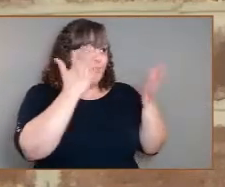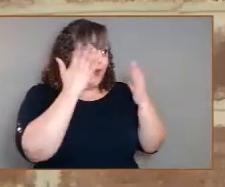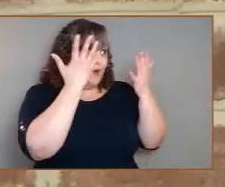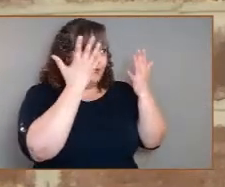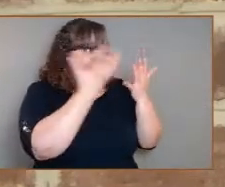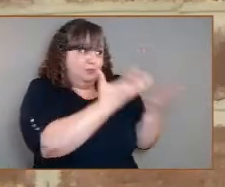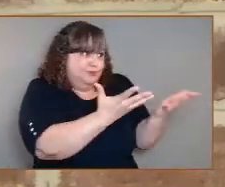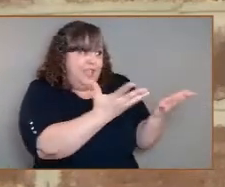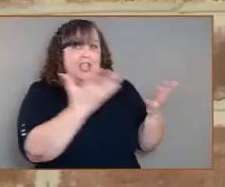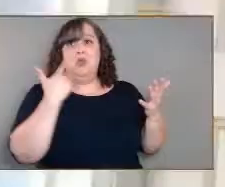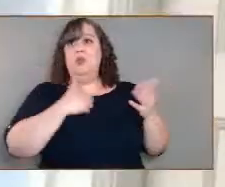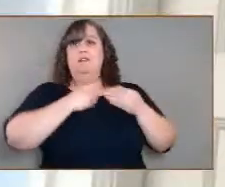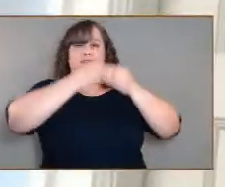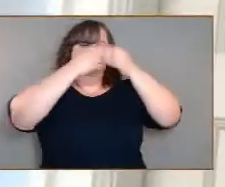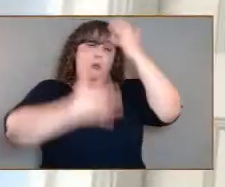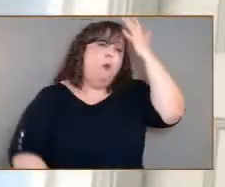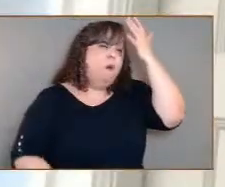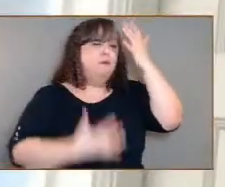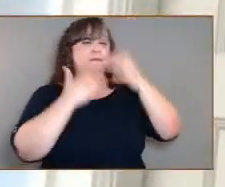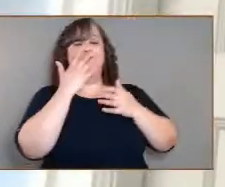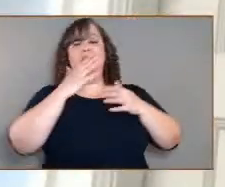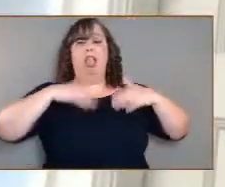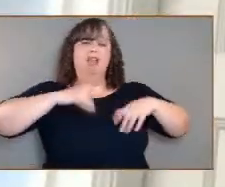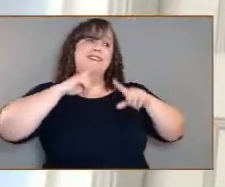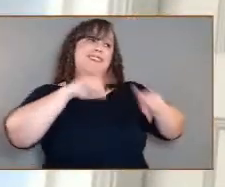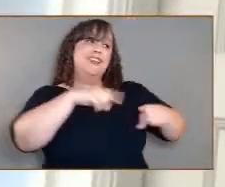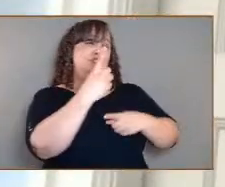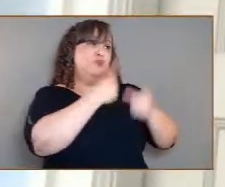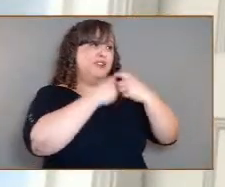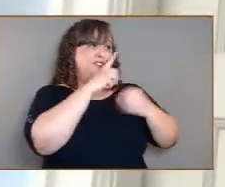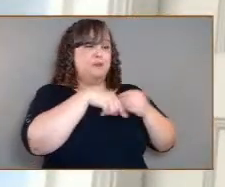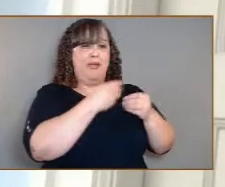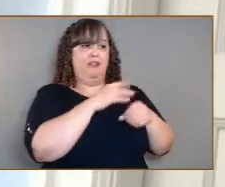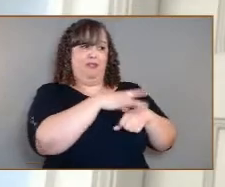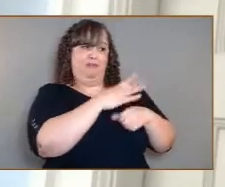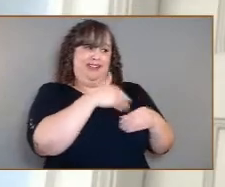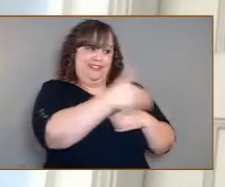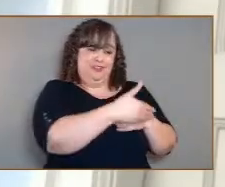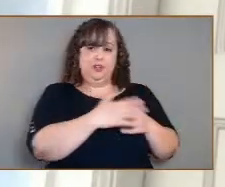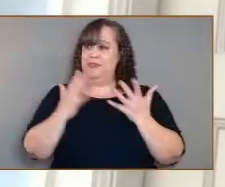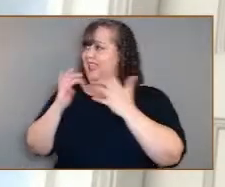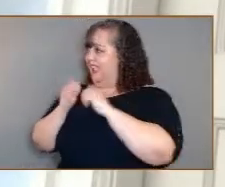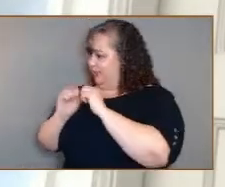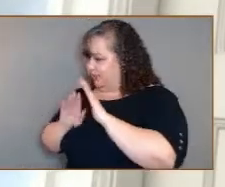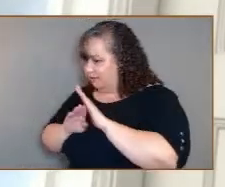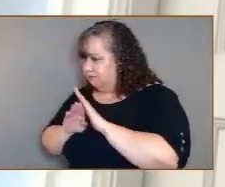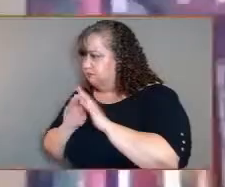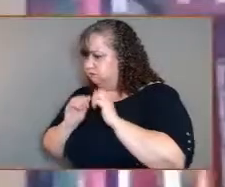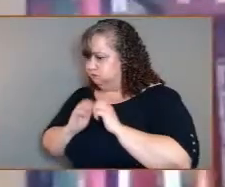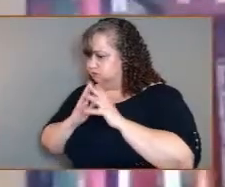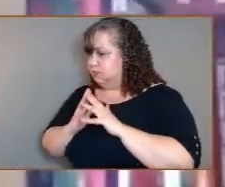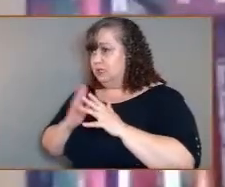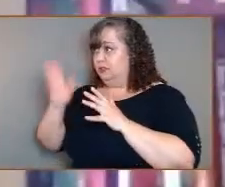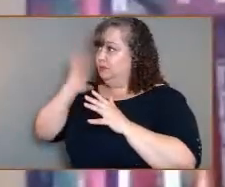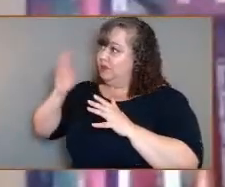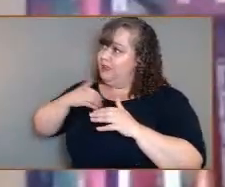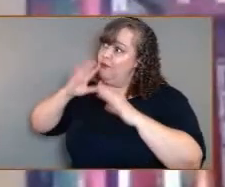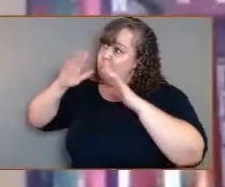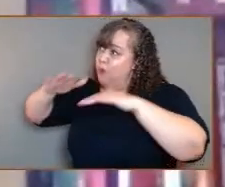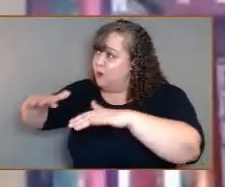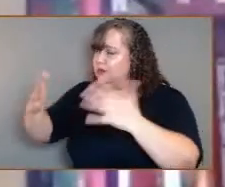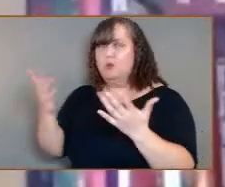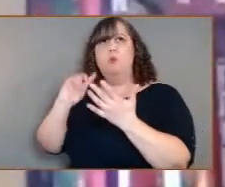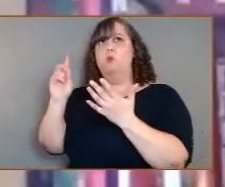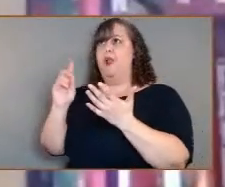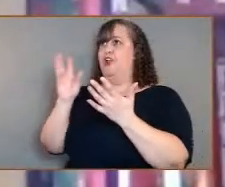questions about the planet next door. How did Venus form? Did it have oceans? Where did the water go? How Earth and